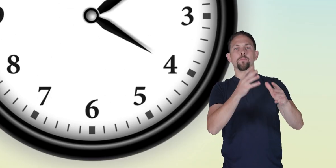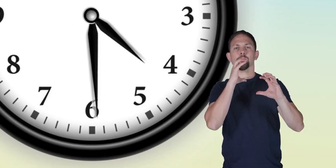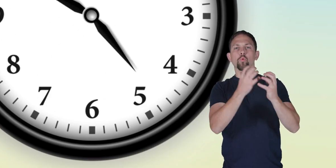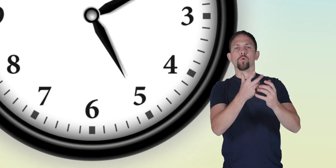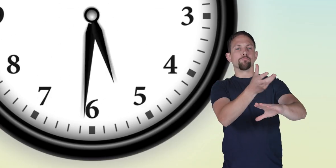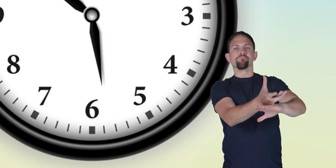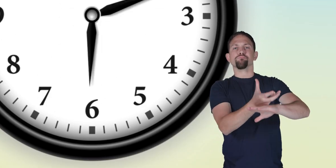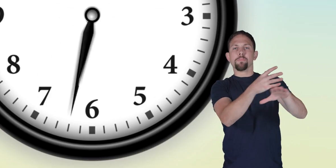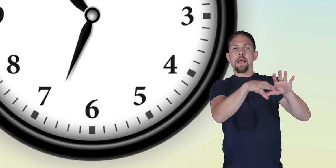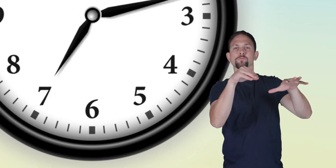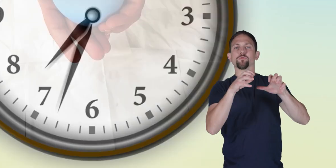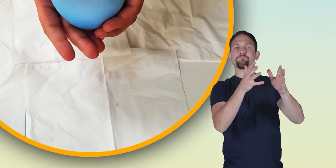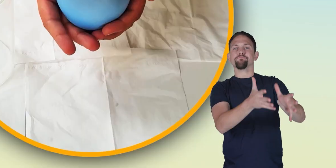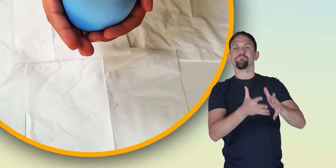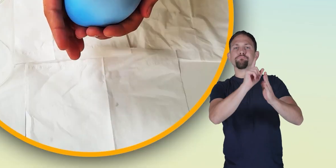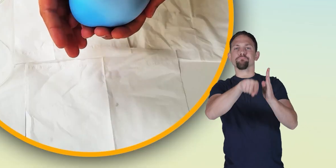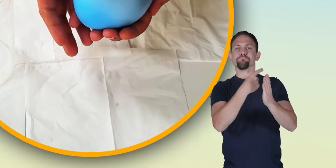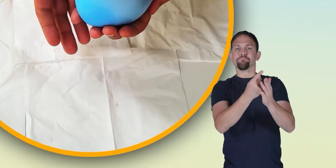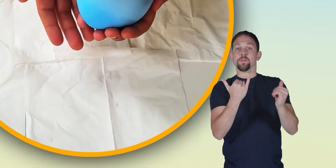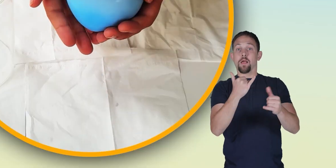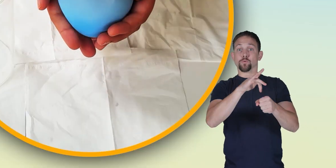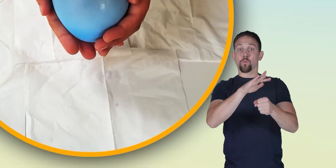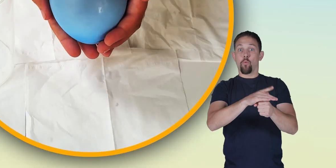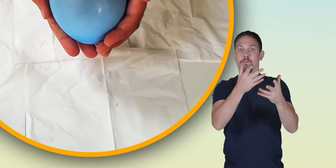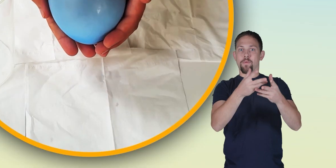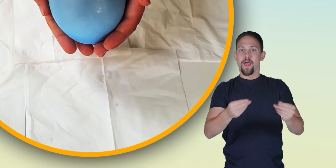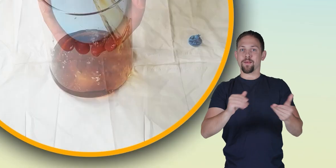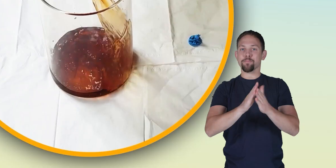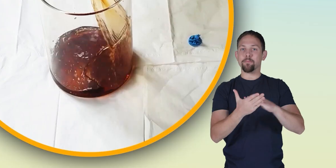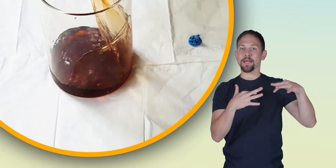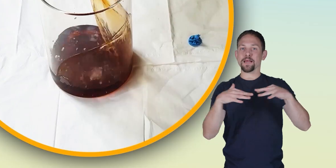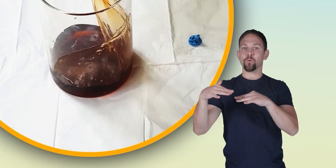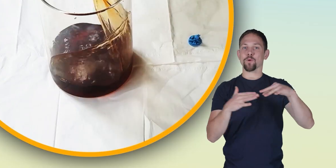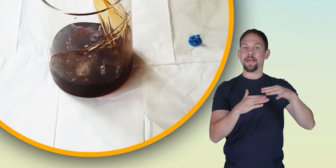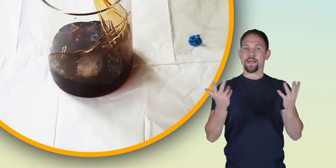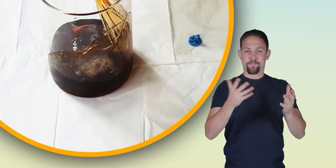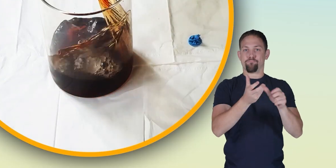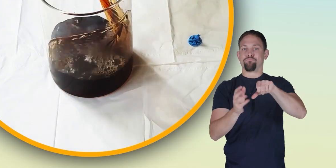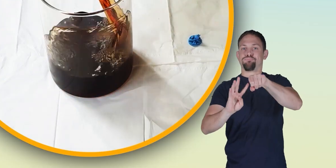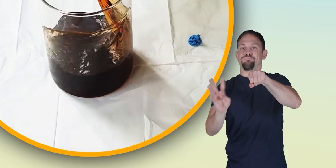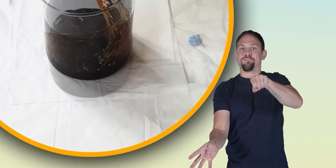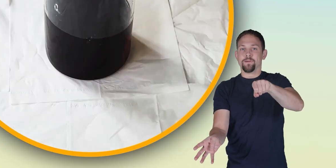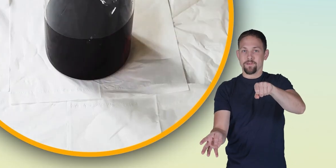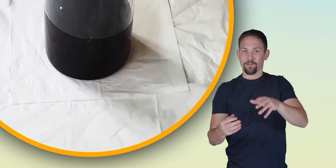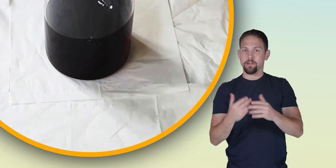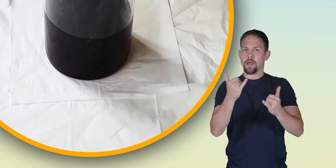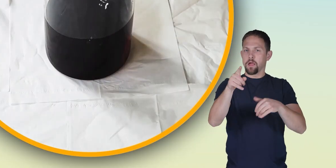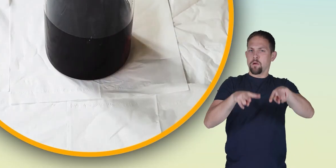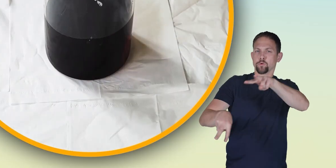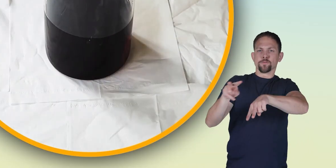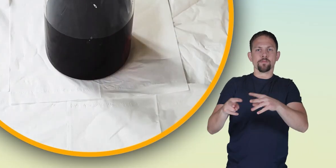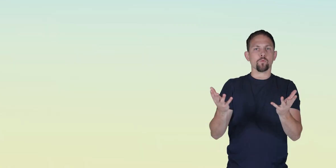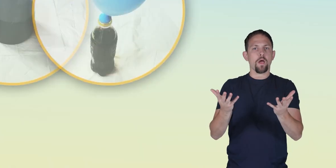out on the counter for a while now the soda has melted back into a liquid state what do